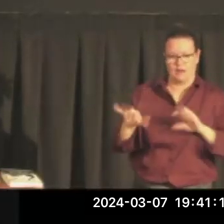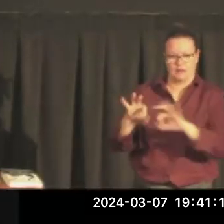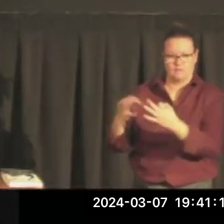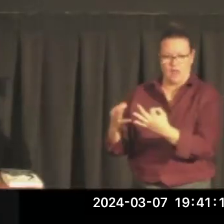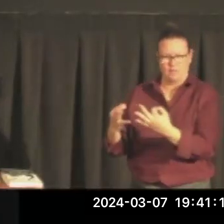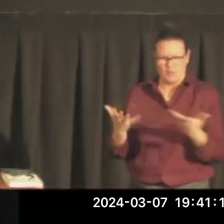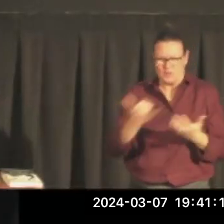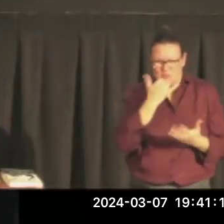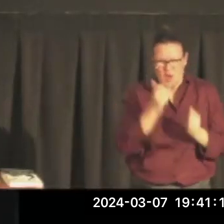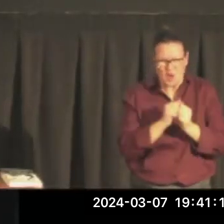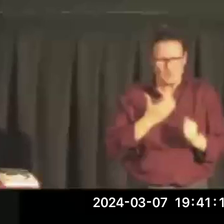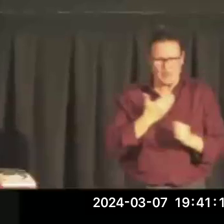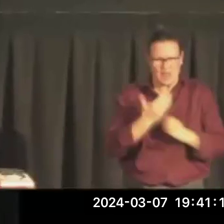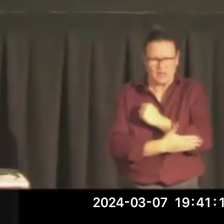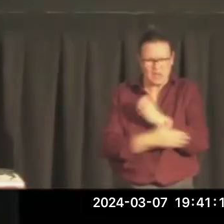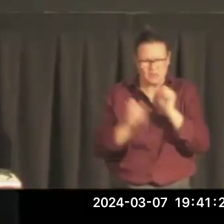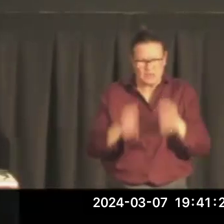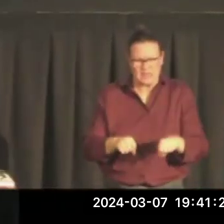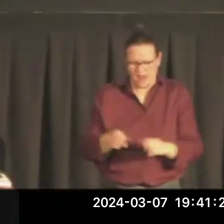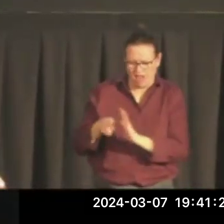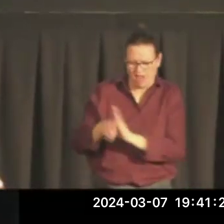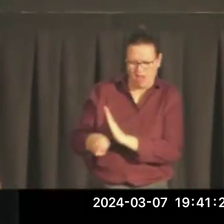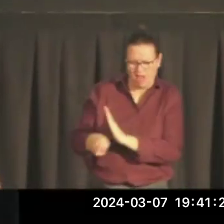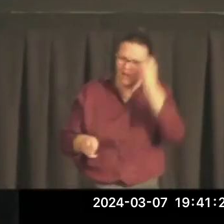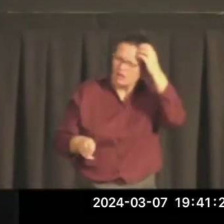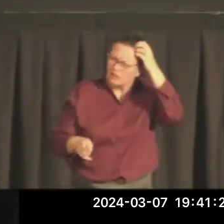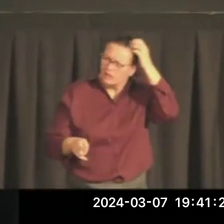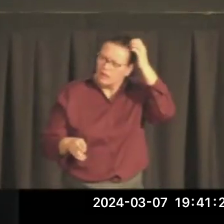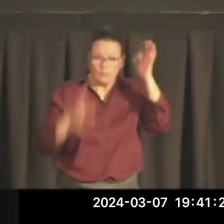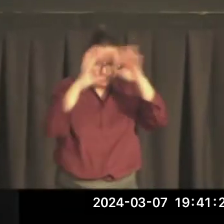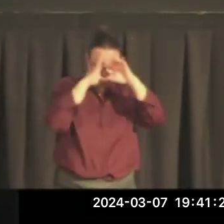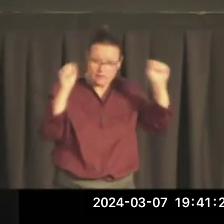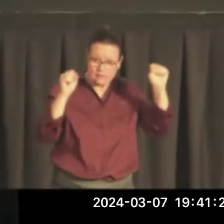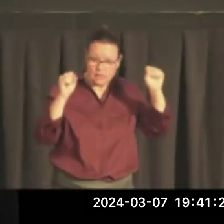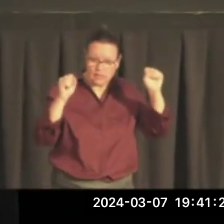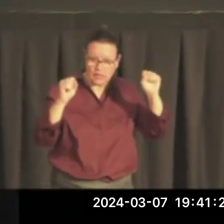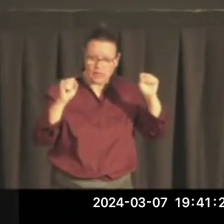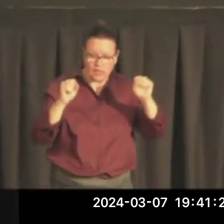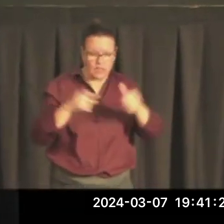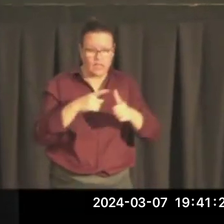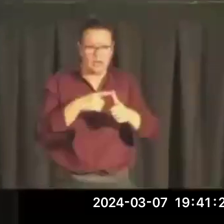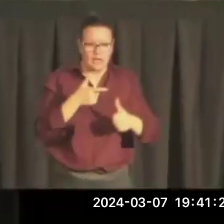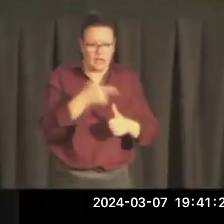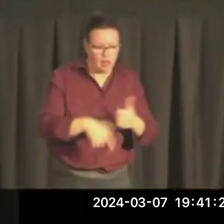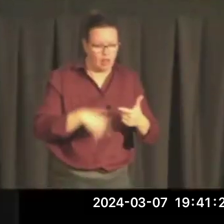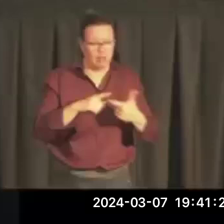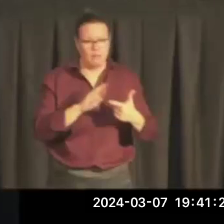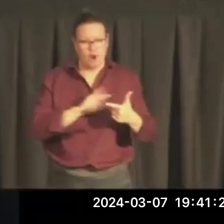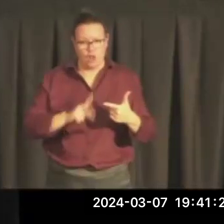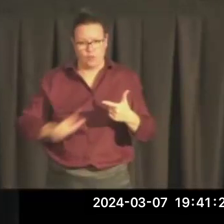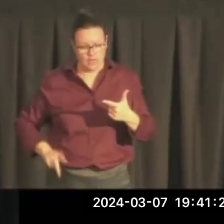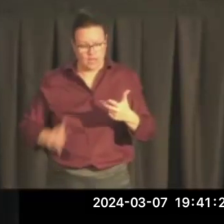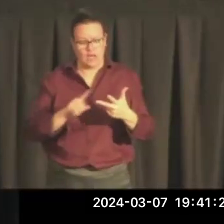country that there could be an assassination of President Kennedy, a Medgar Evers, a Martin Luther King, and